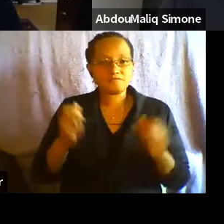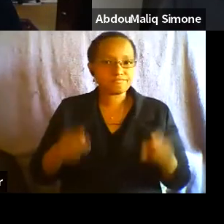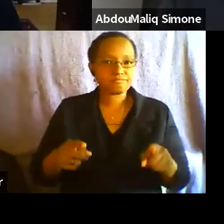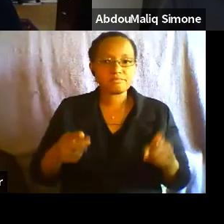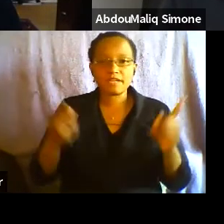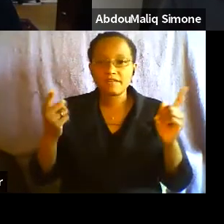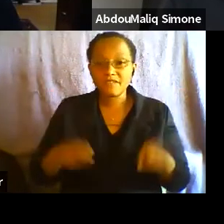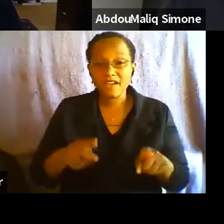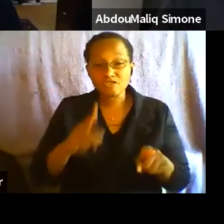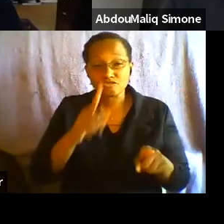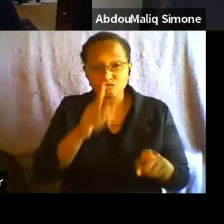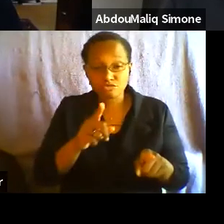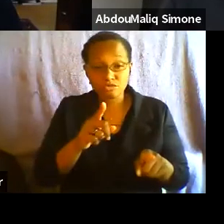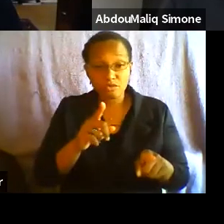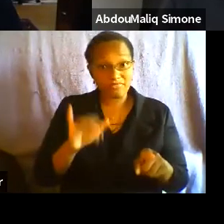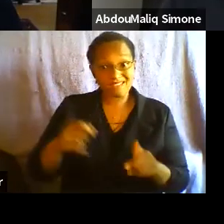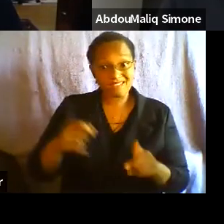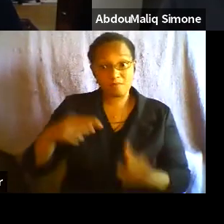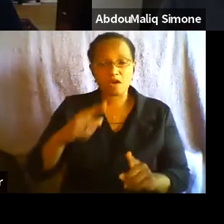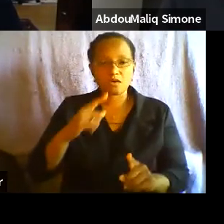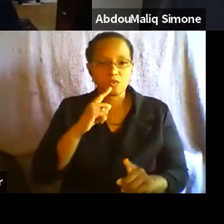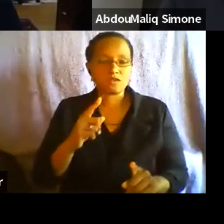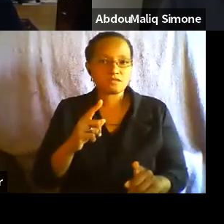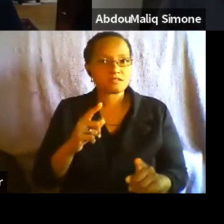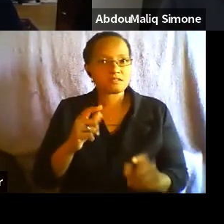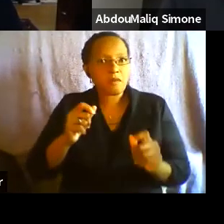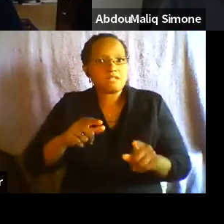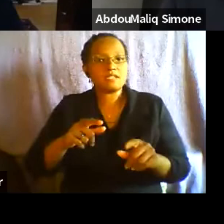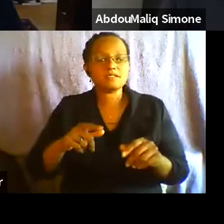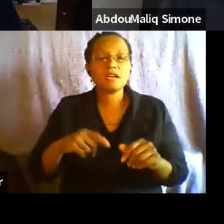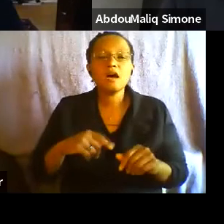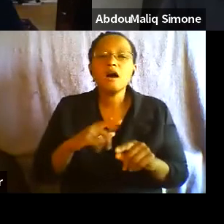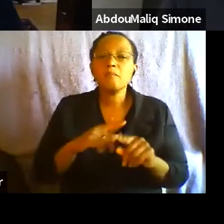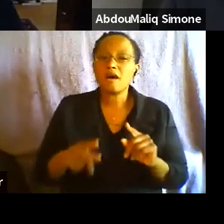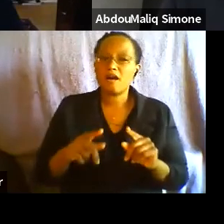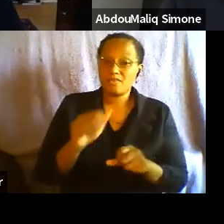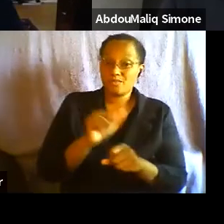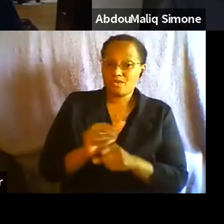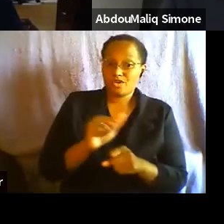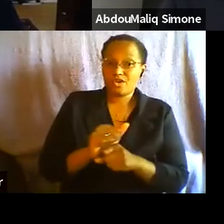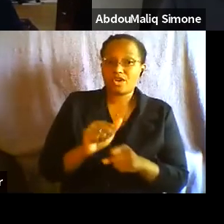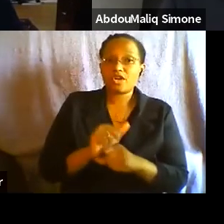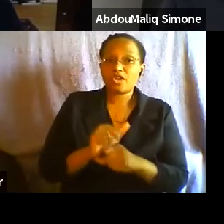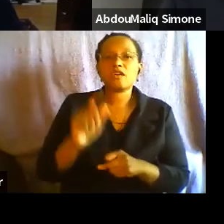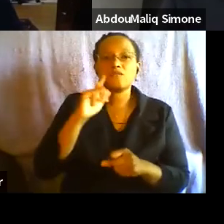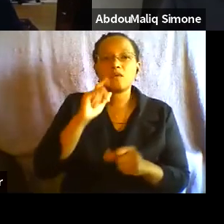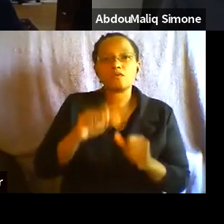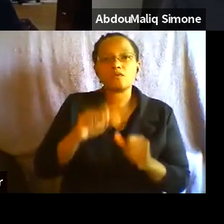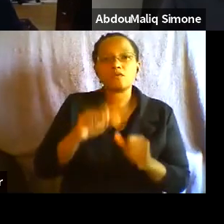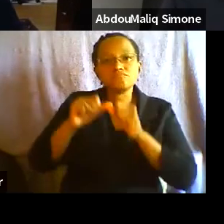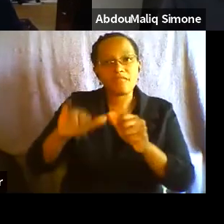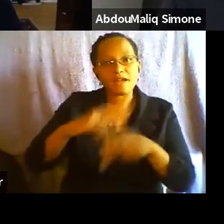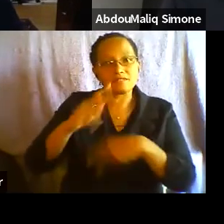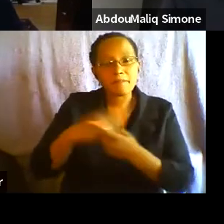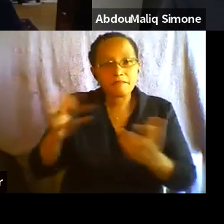was spontaneous, as they usually are. But the work that sustains such an uprising, the work that sustains such a movement, is